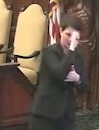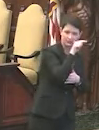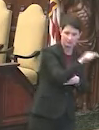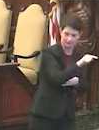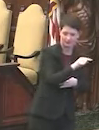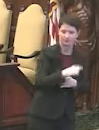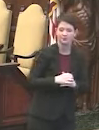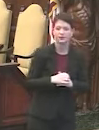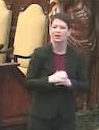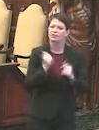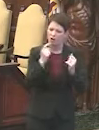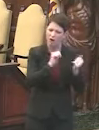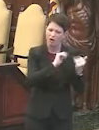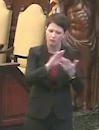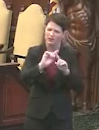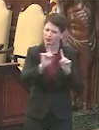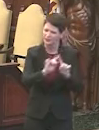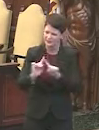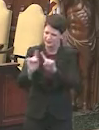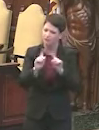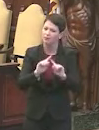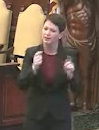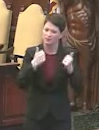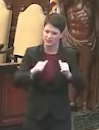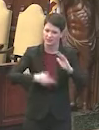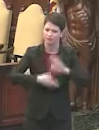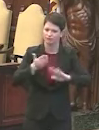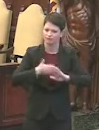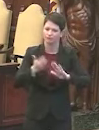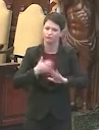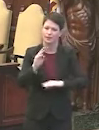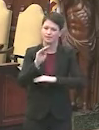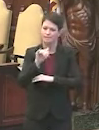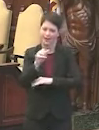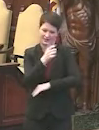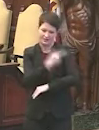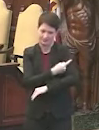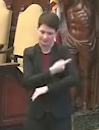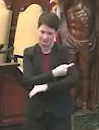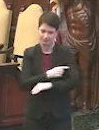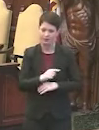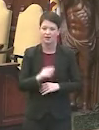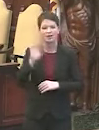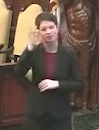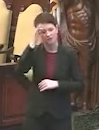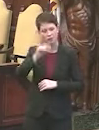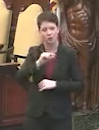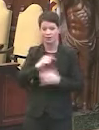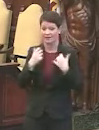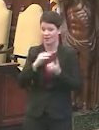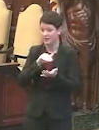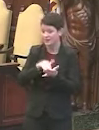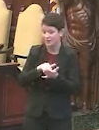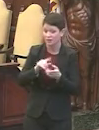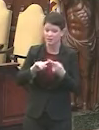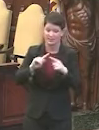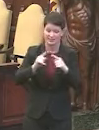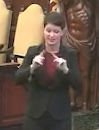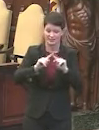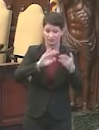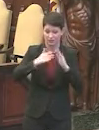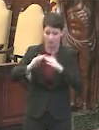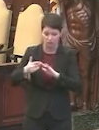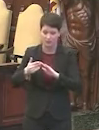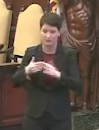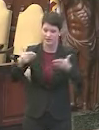Each is doing it somewhat differently. In addition to that, we have federally qualified health centers and other clinics that serve low-income communities that are now